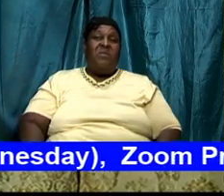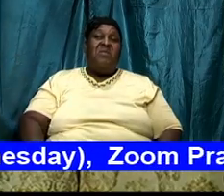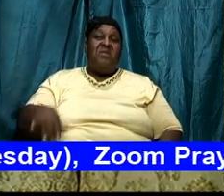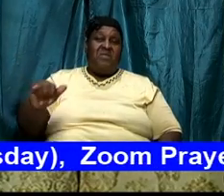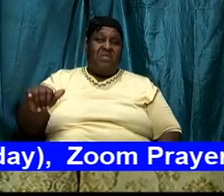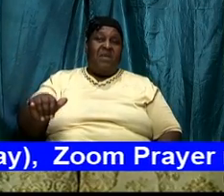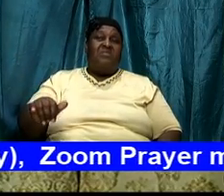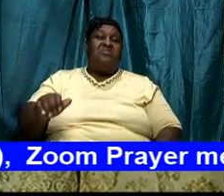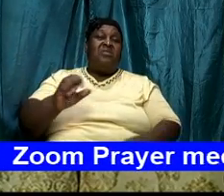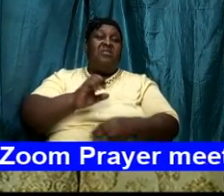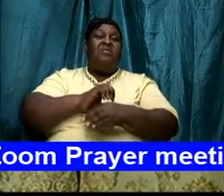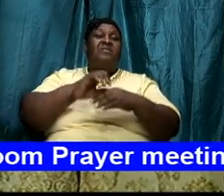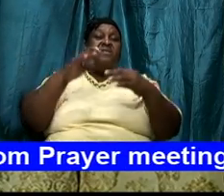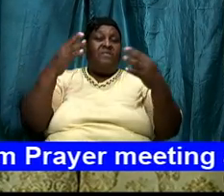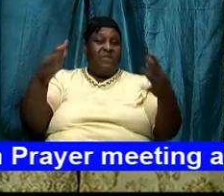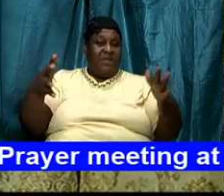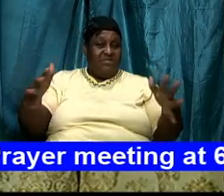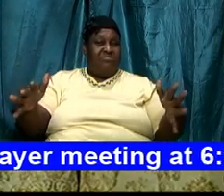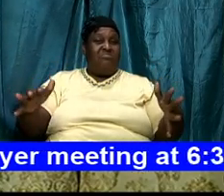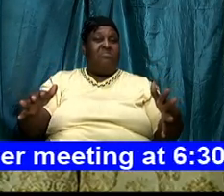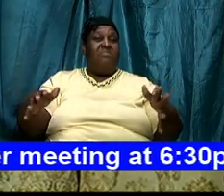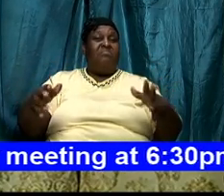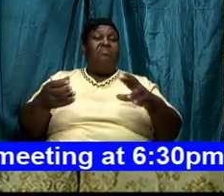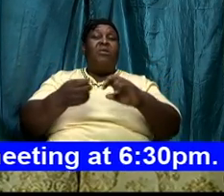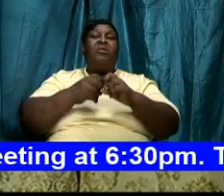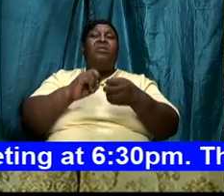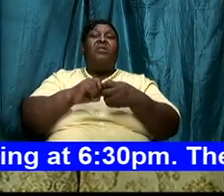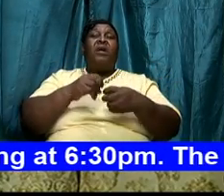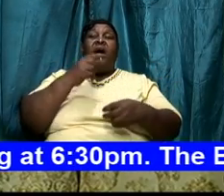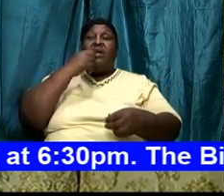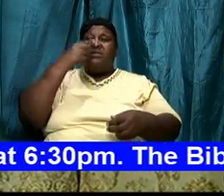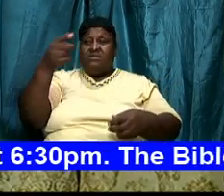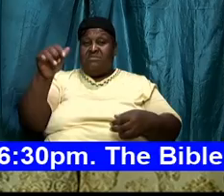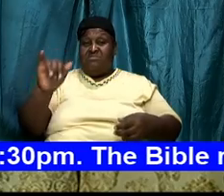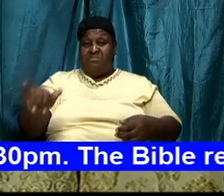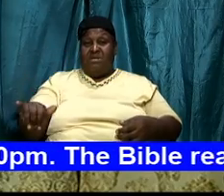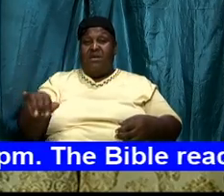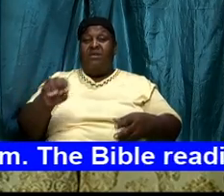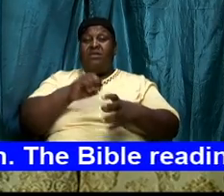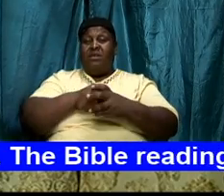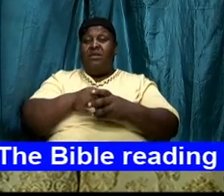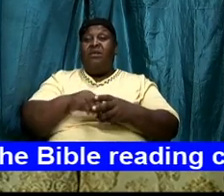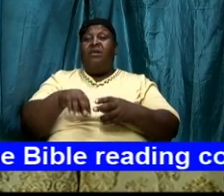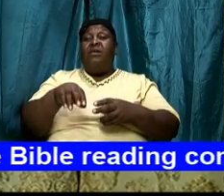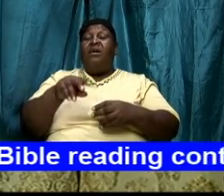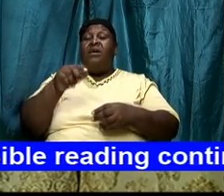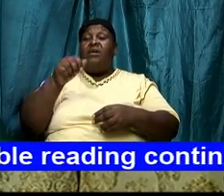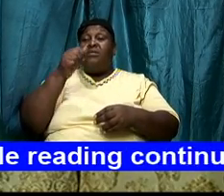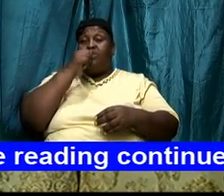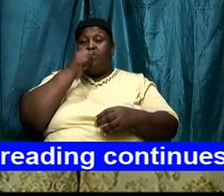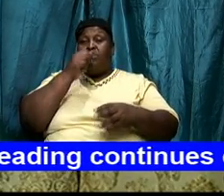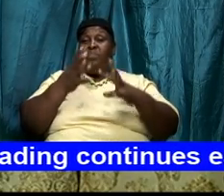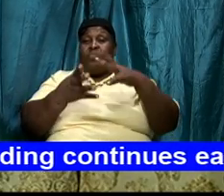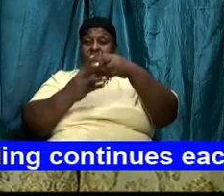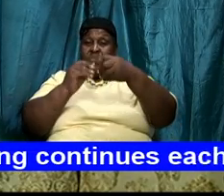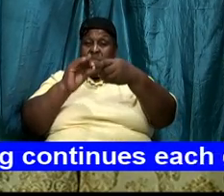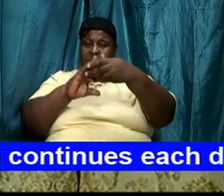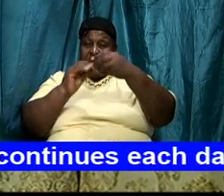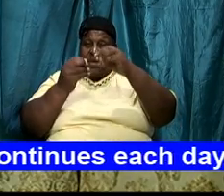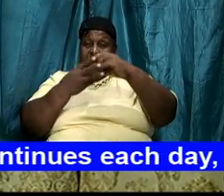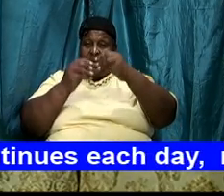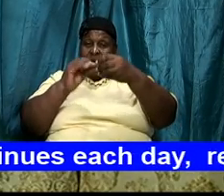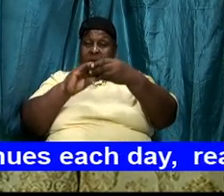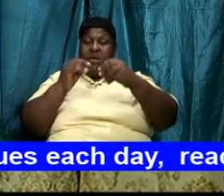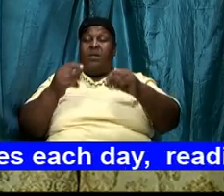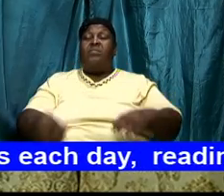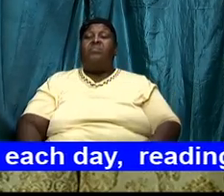was the end of the matter I said that in parables but it's a factual thing I'm telling you I left out some parts